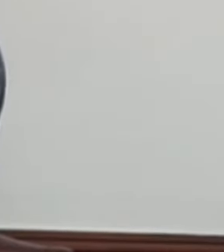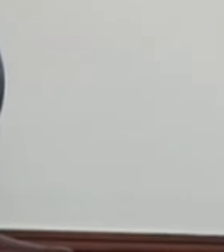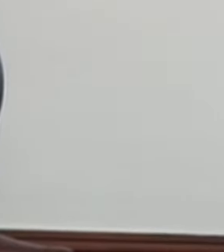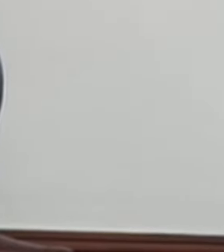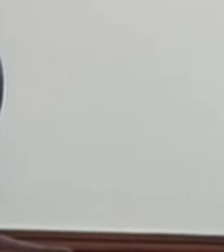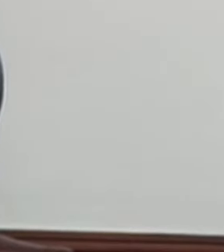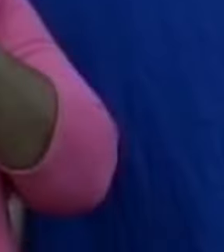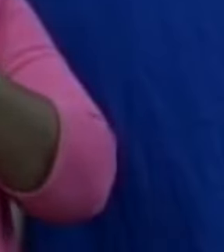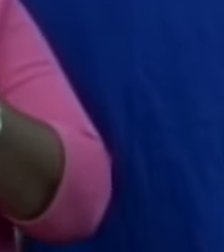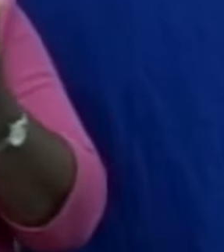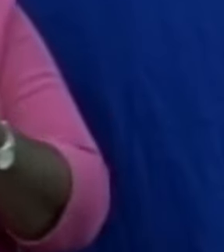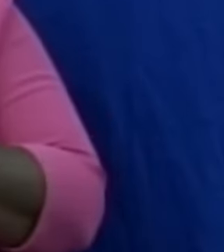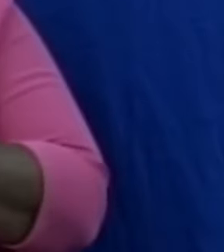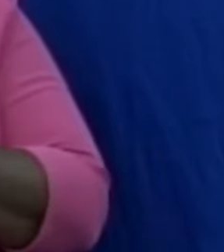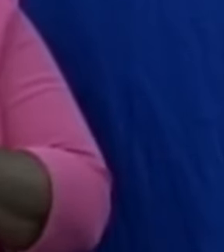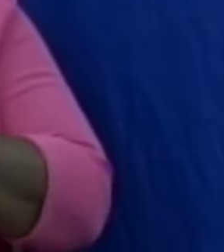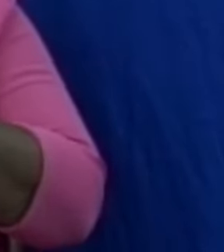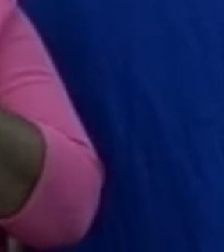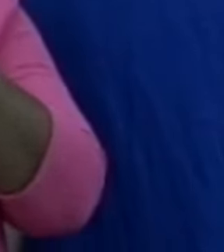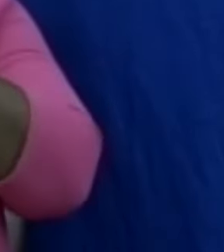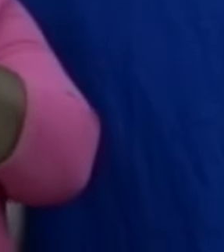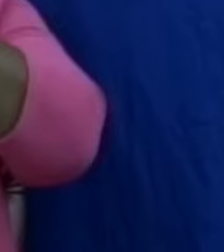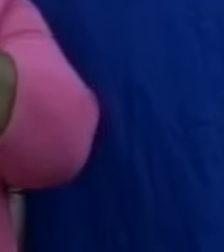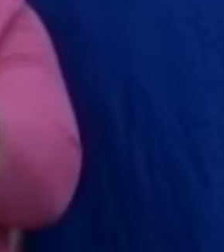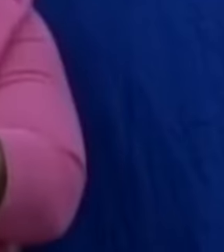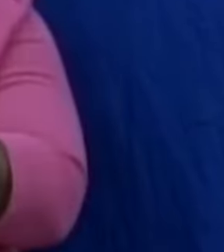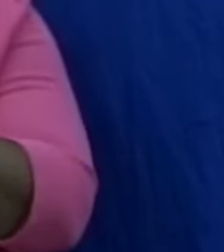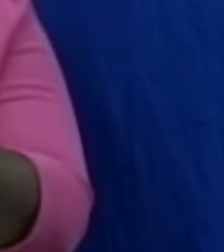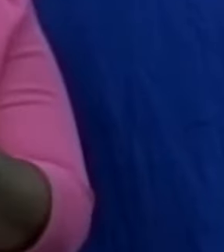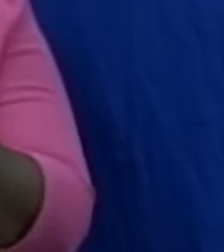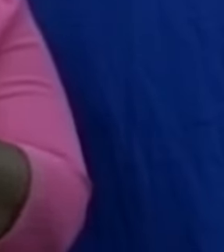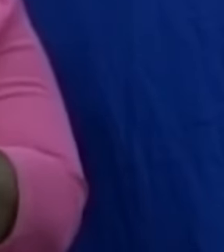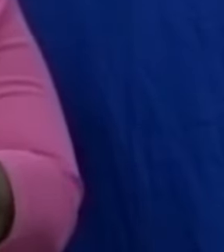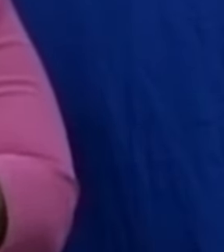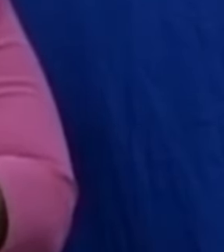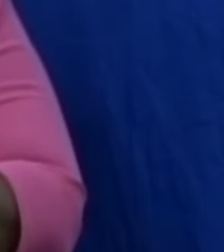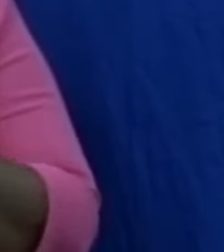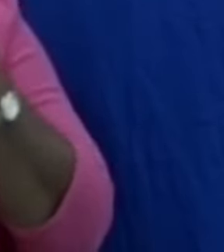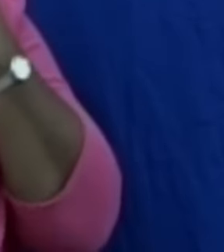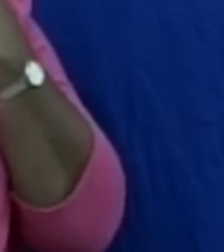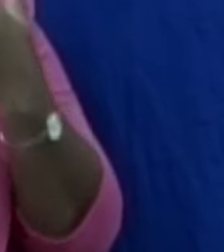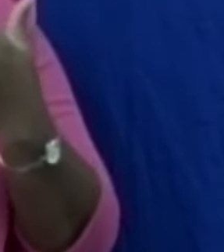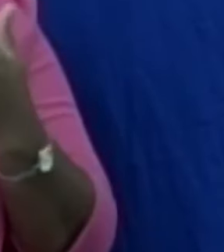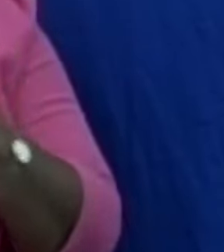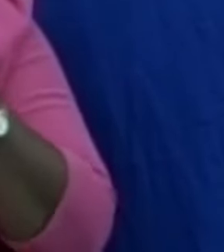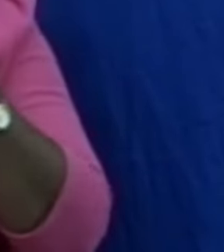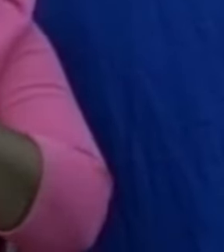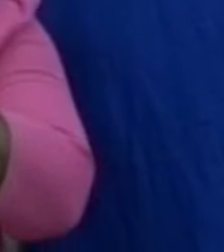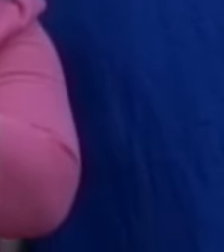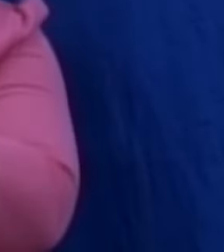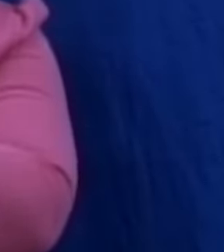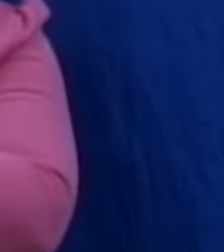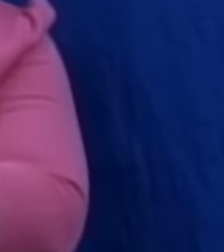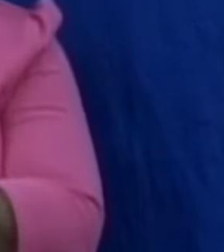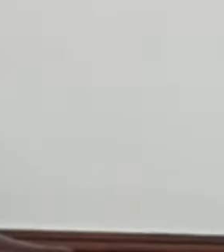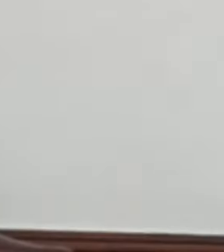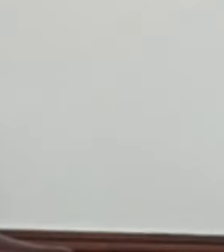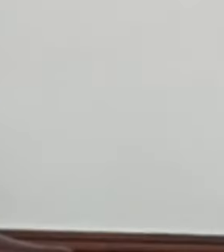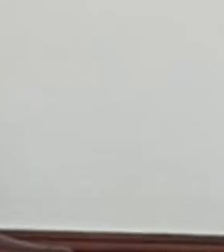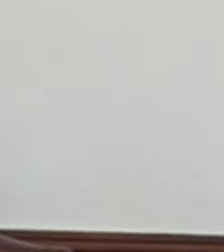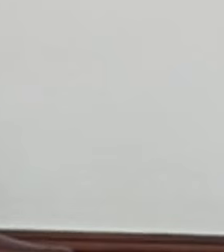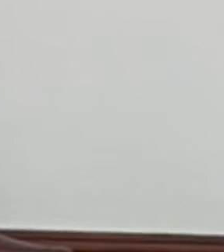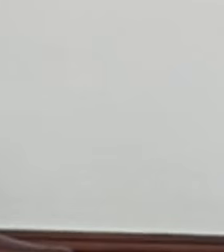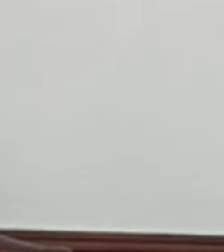being a robust part of our parliamentary proceedings as well. To thank the audience Madam Speaker and I'm doing this because it's a year now